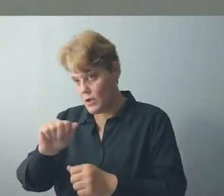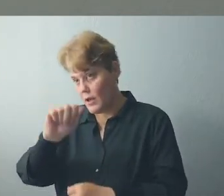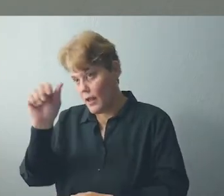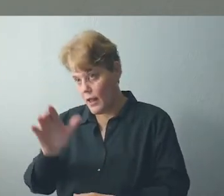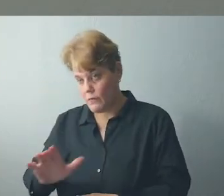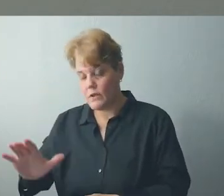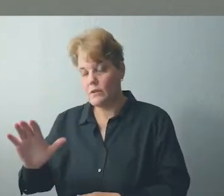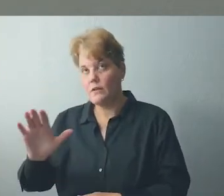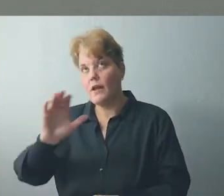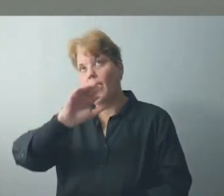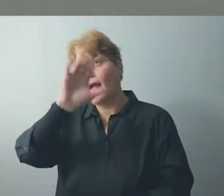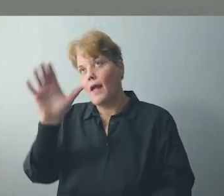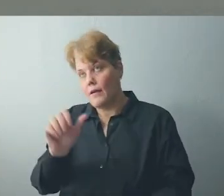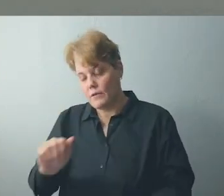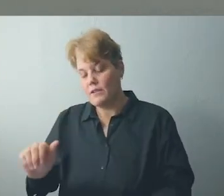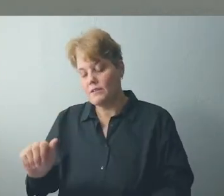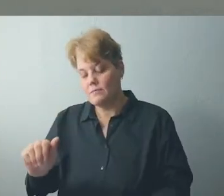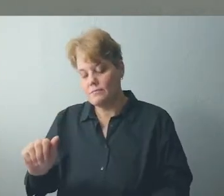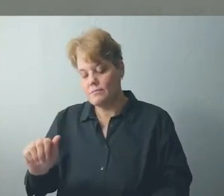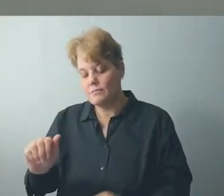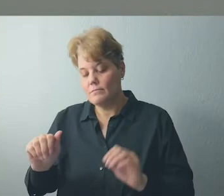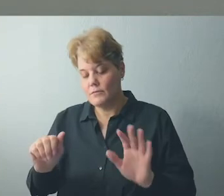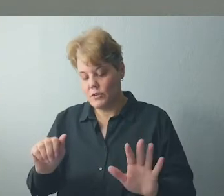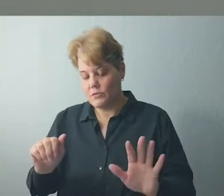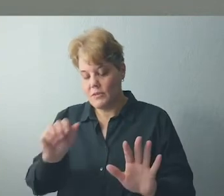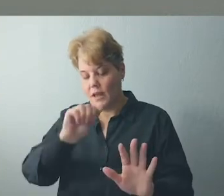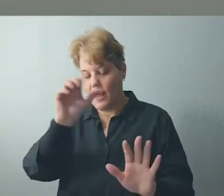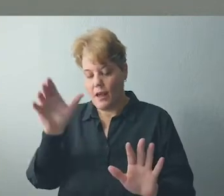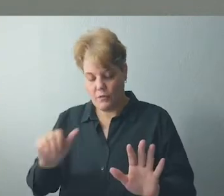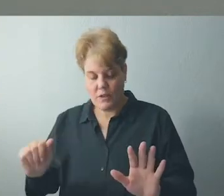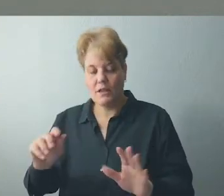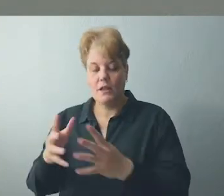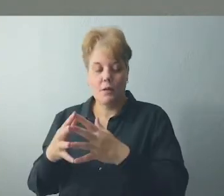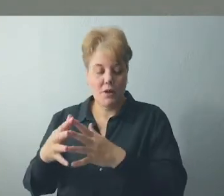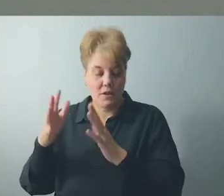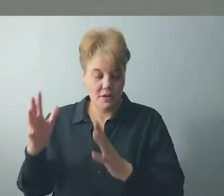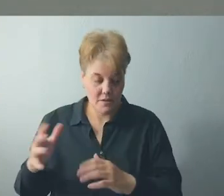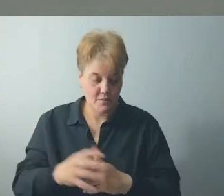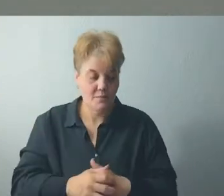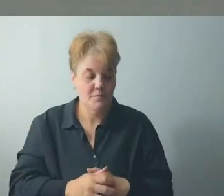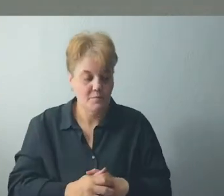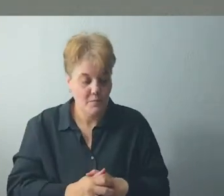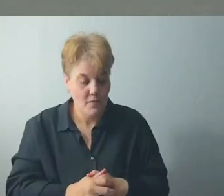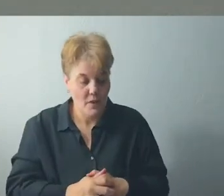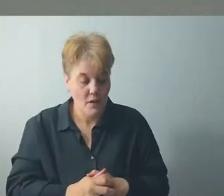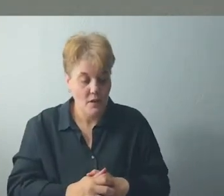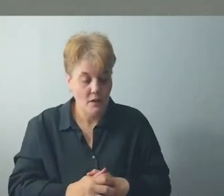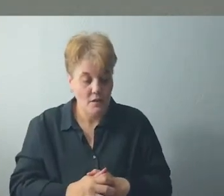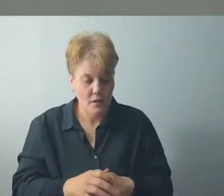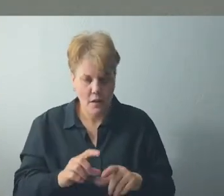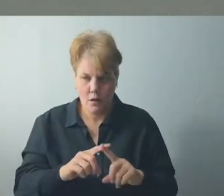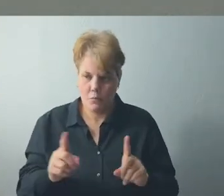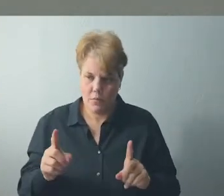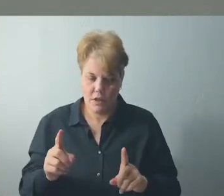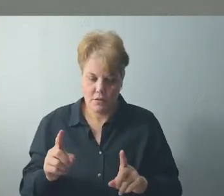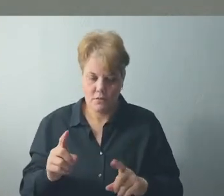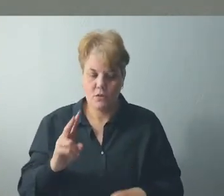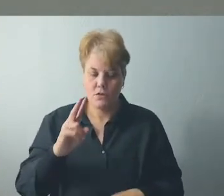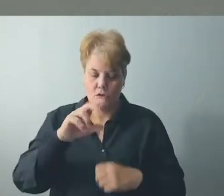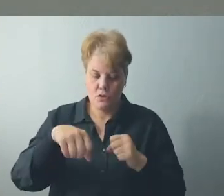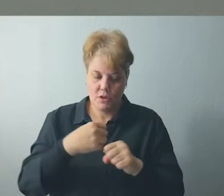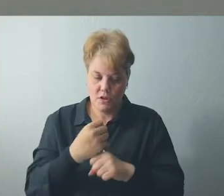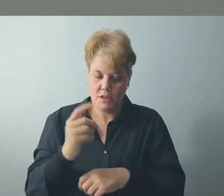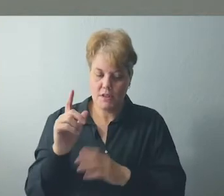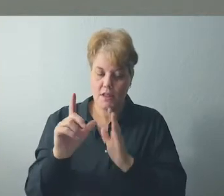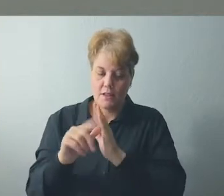or creed. However, a full 50 years after the 15th Amendment passed, black Americans still found